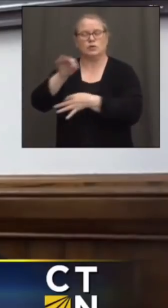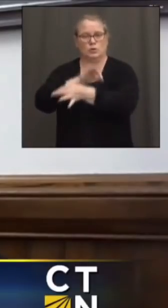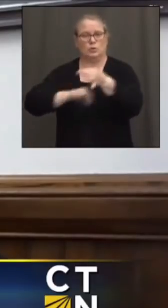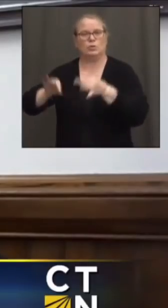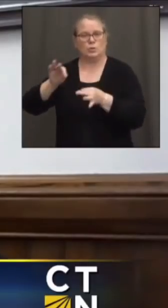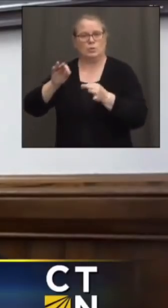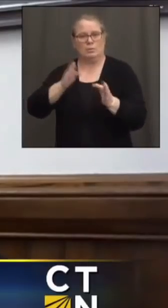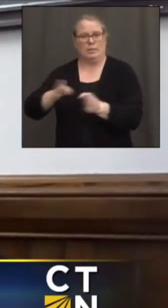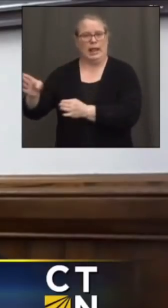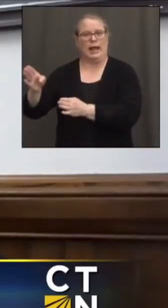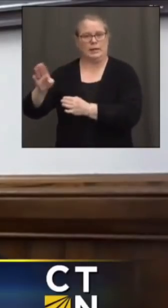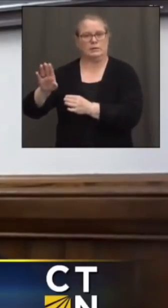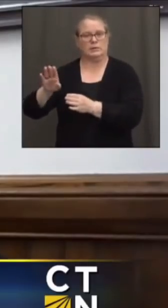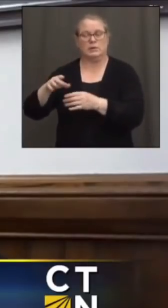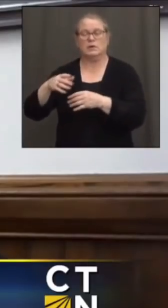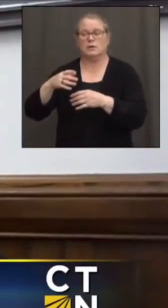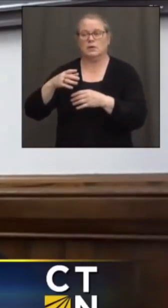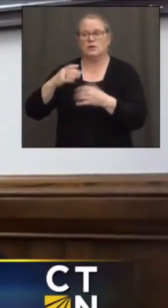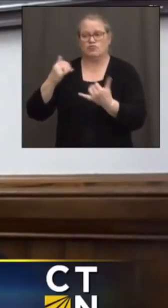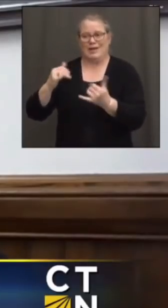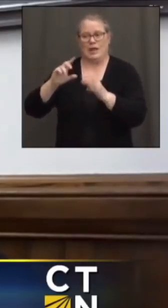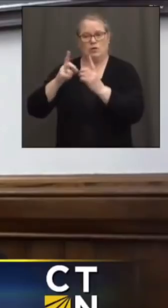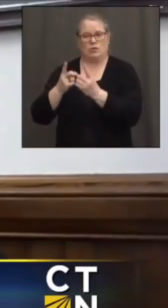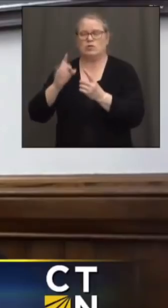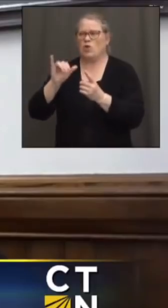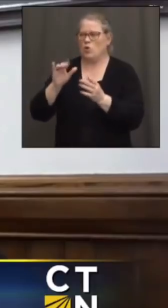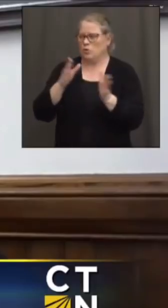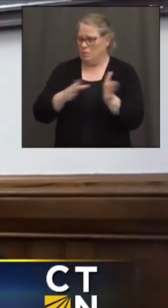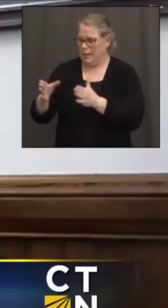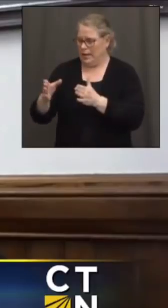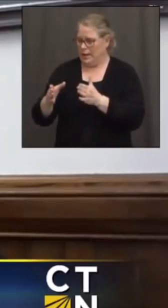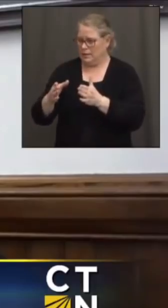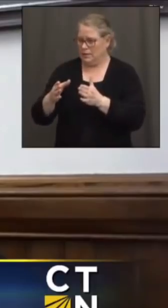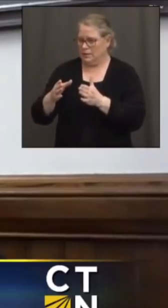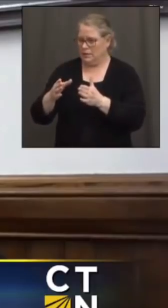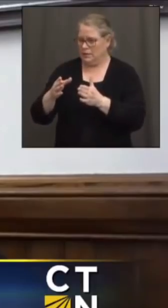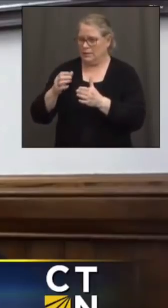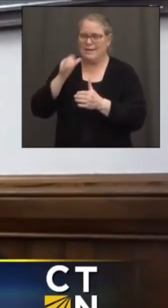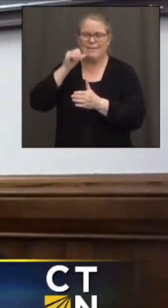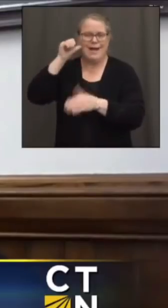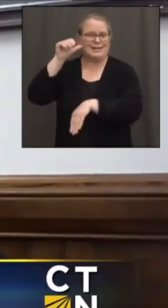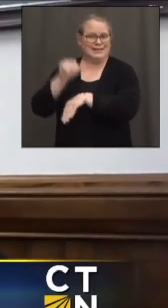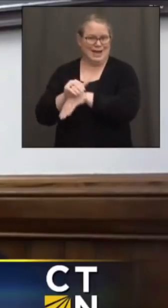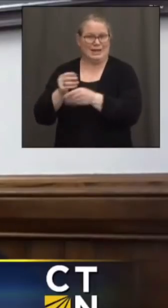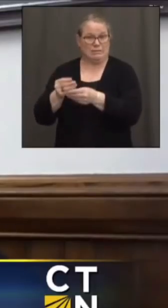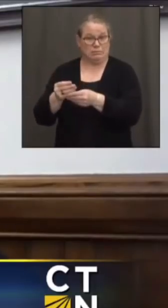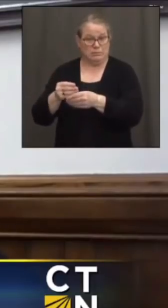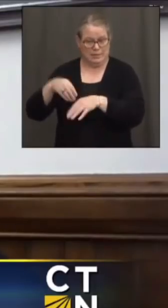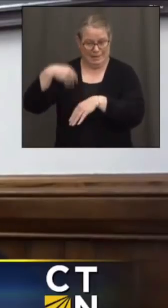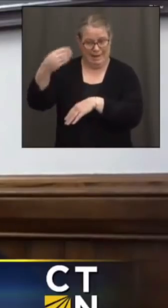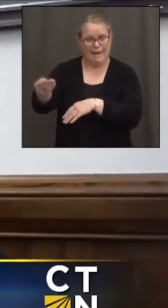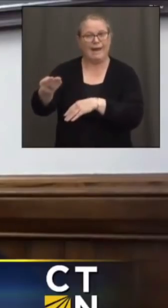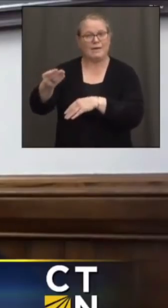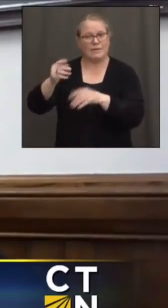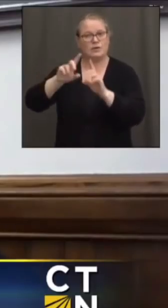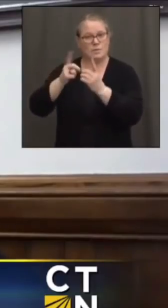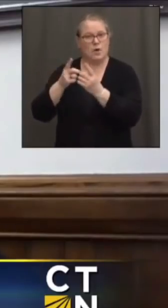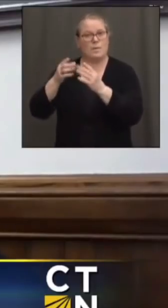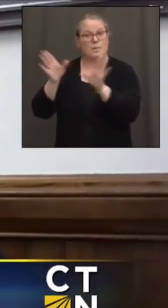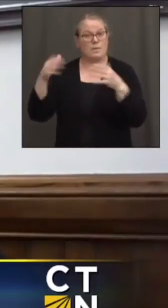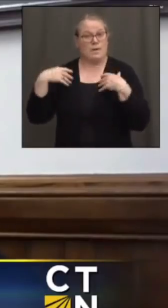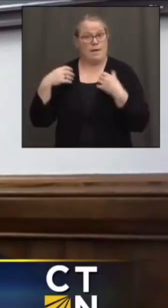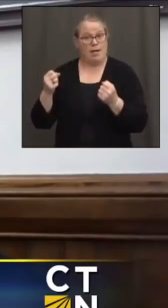which they are currently doing. Those plans were due late last night. If those plans are